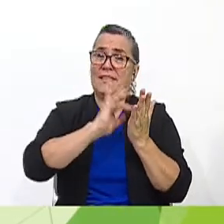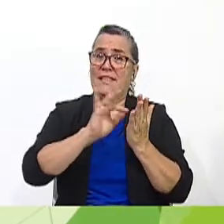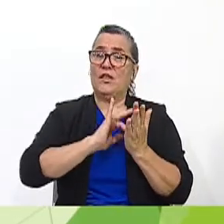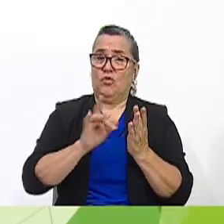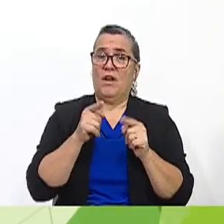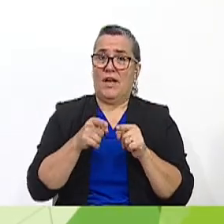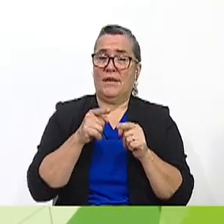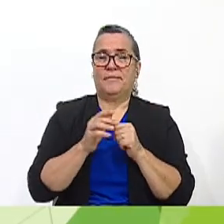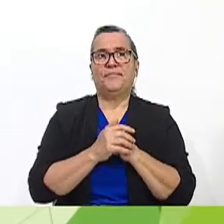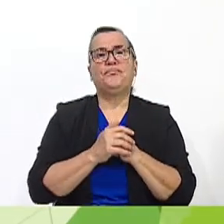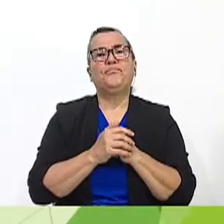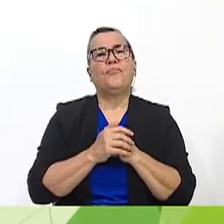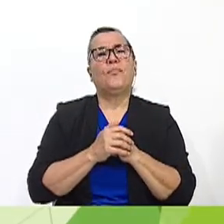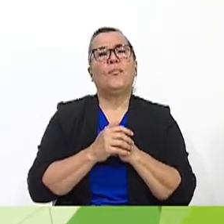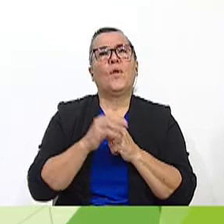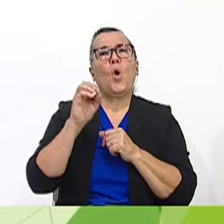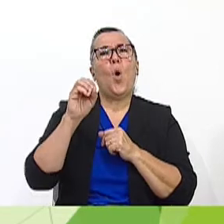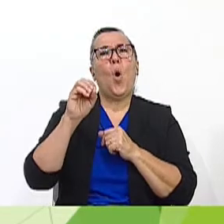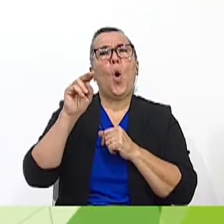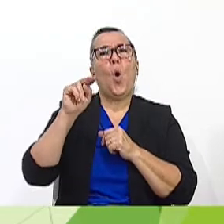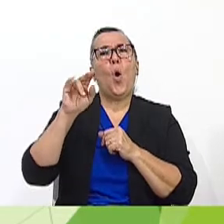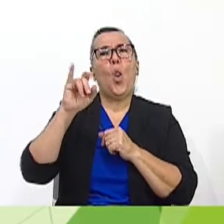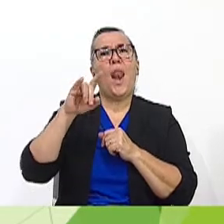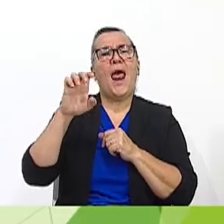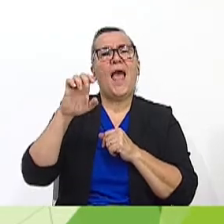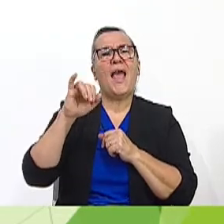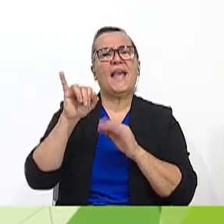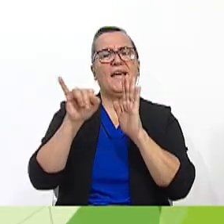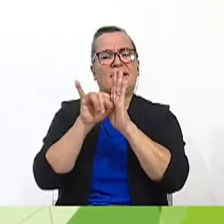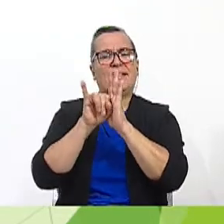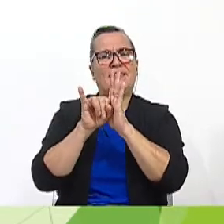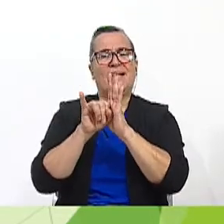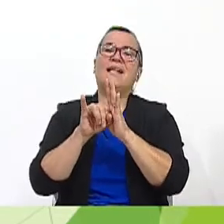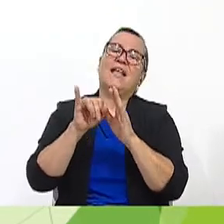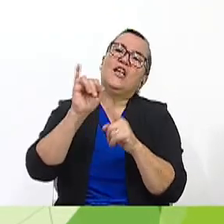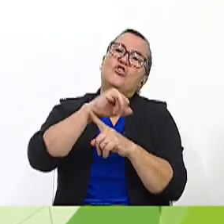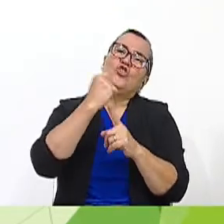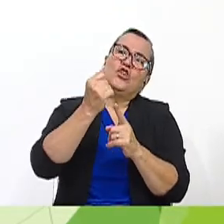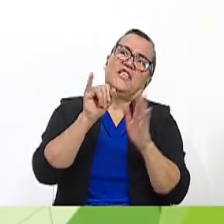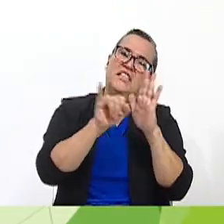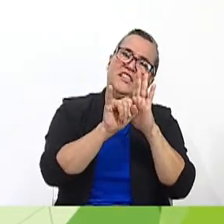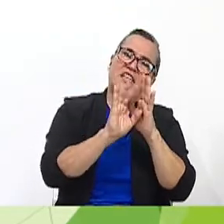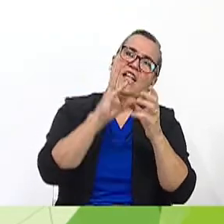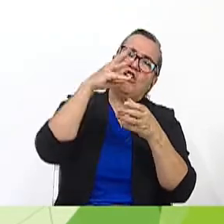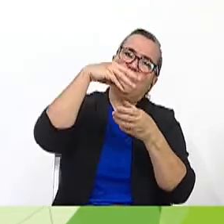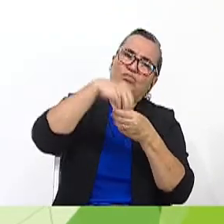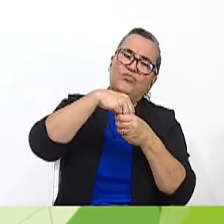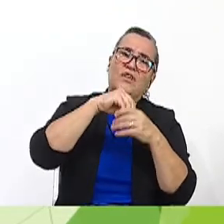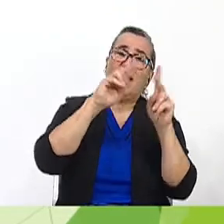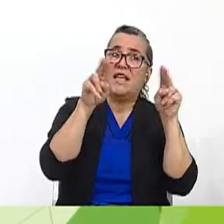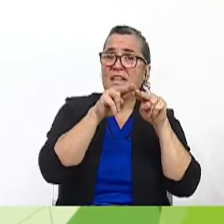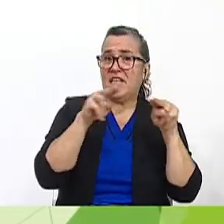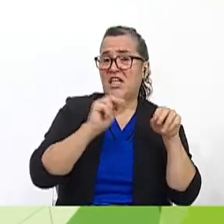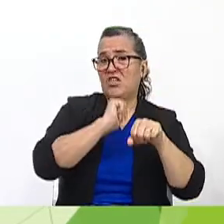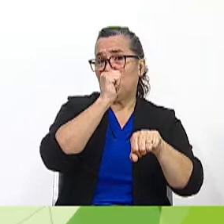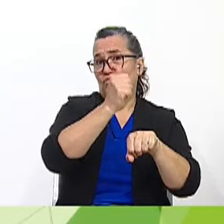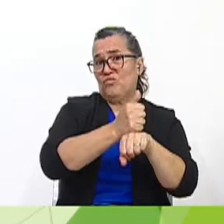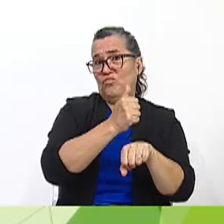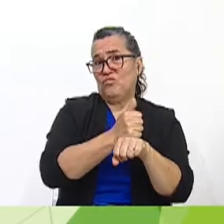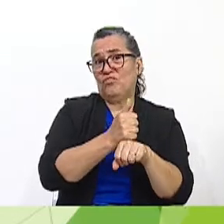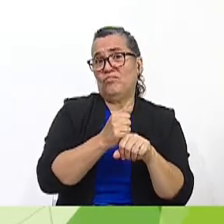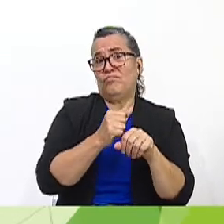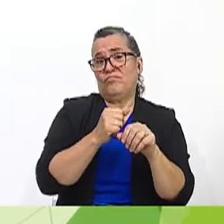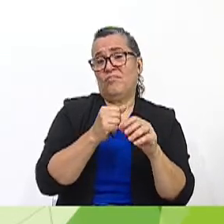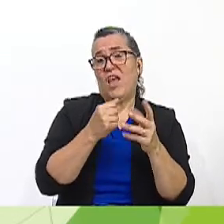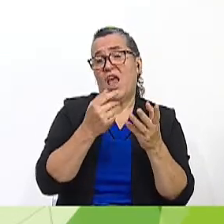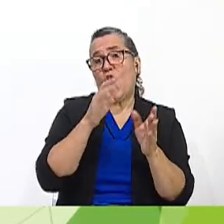Online identity. It is a social identity that an internet user establishes in online